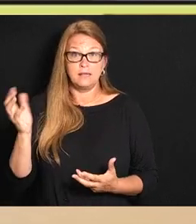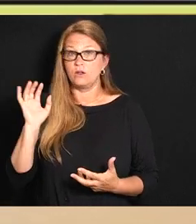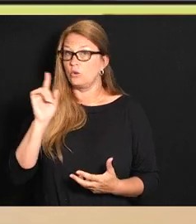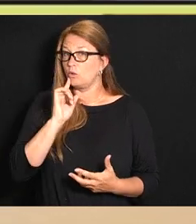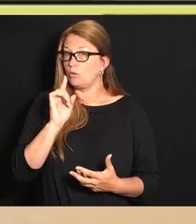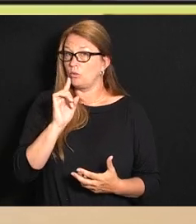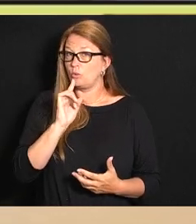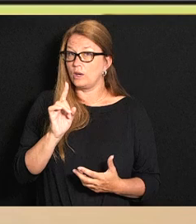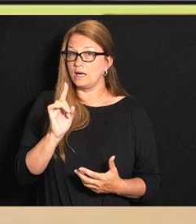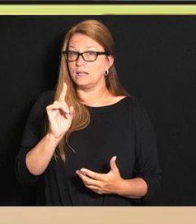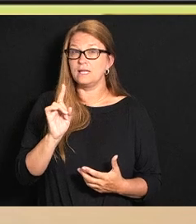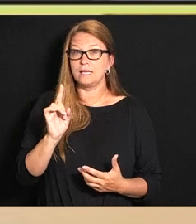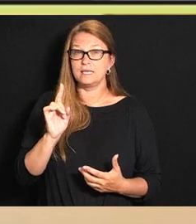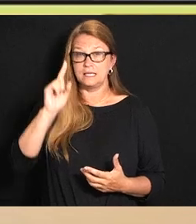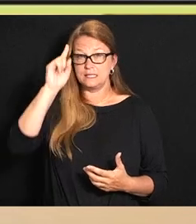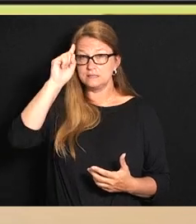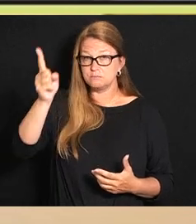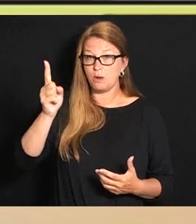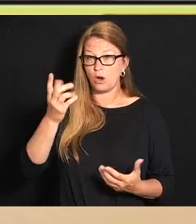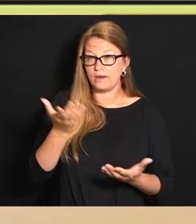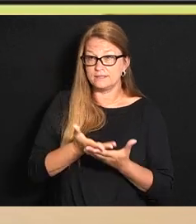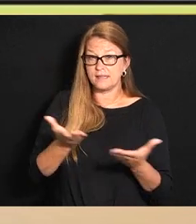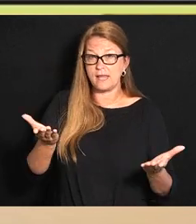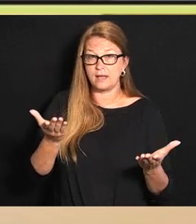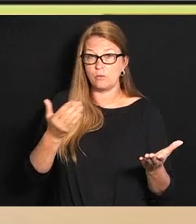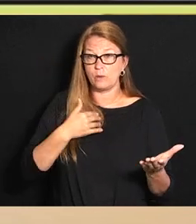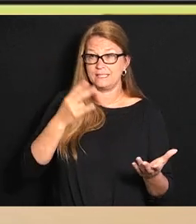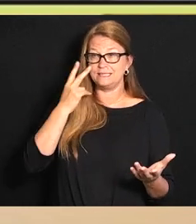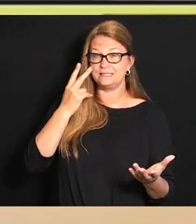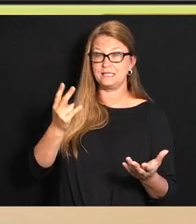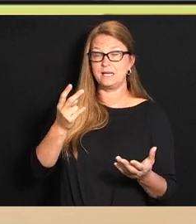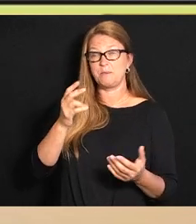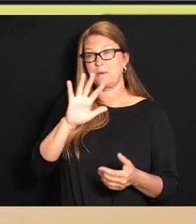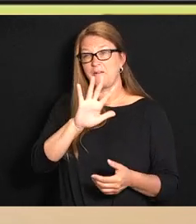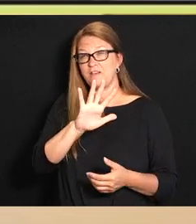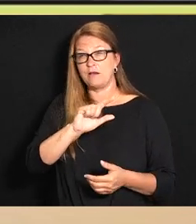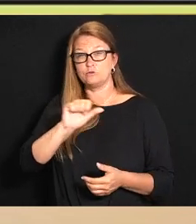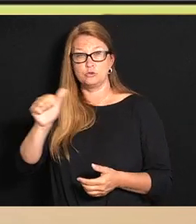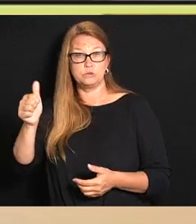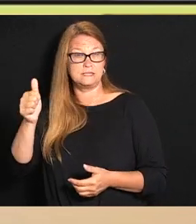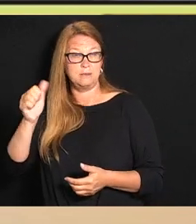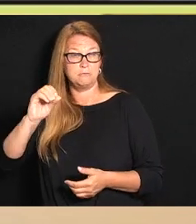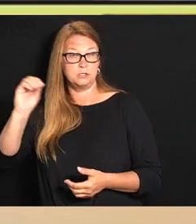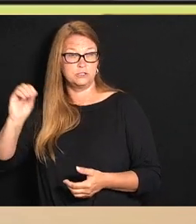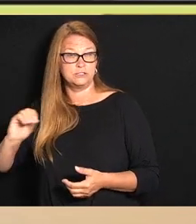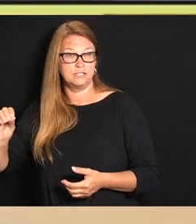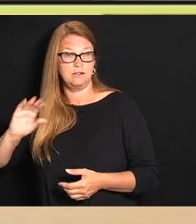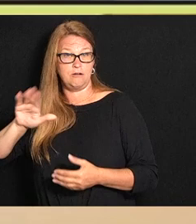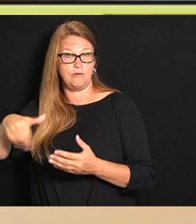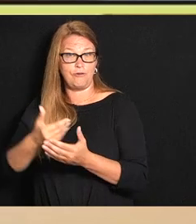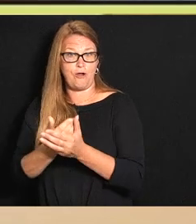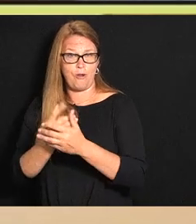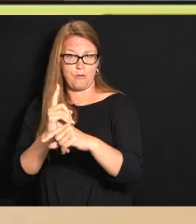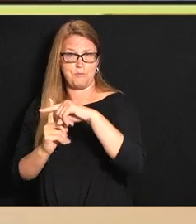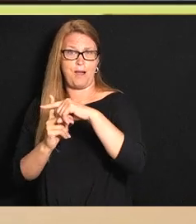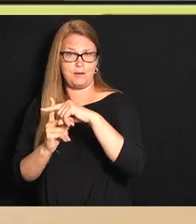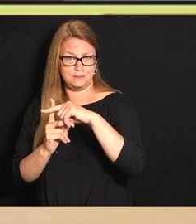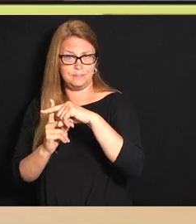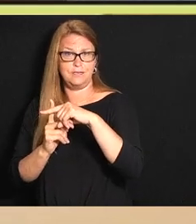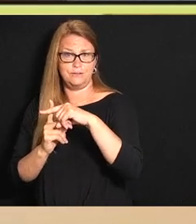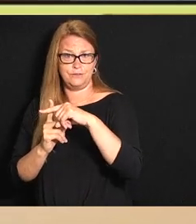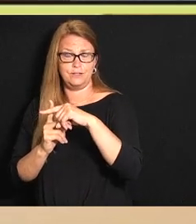authorities think that we are picking up probably as few as 5 to 10 percent of all positive cases that are